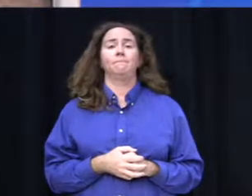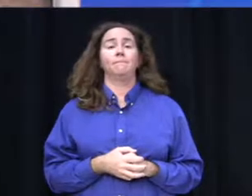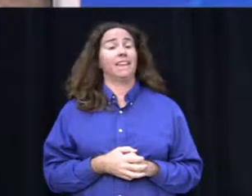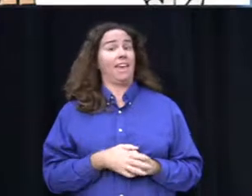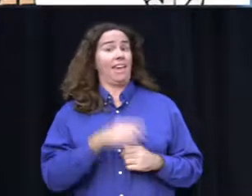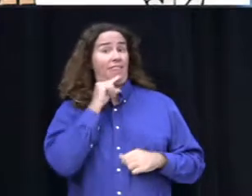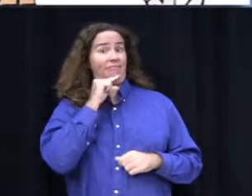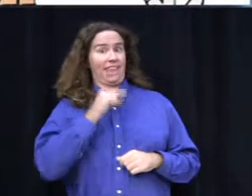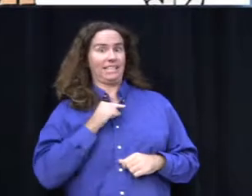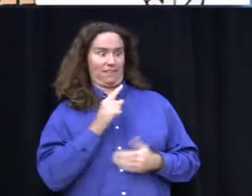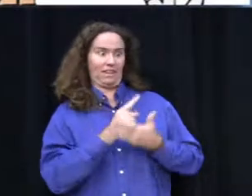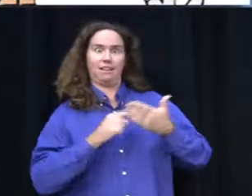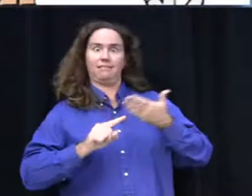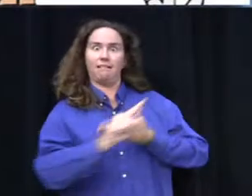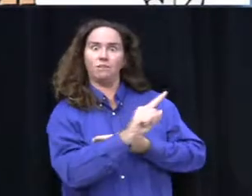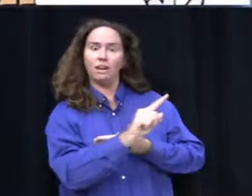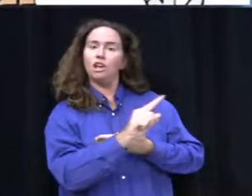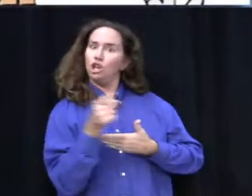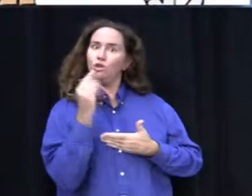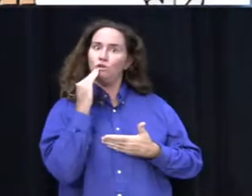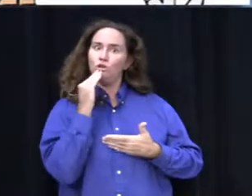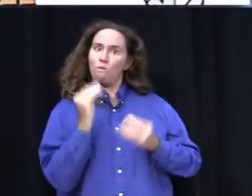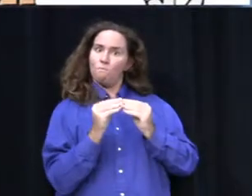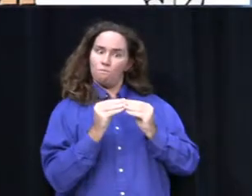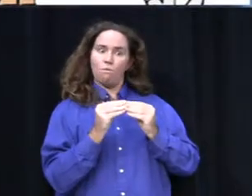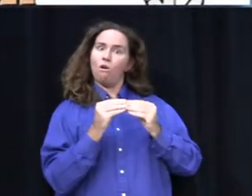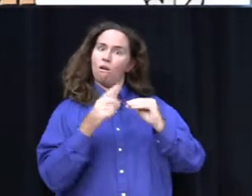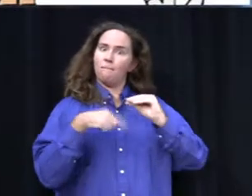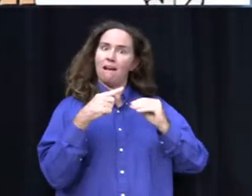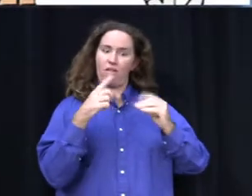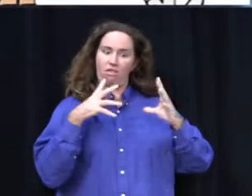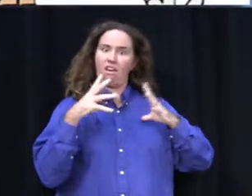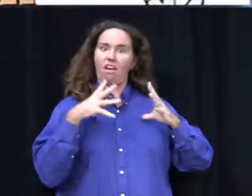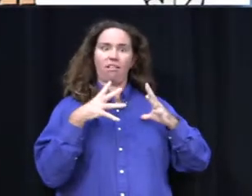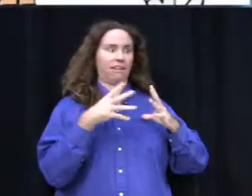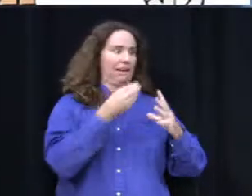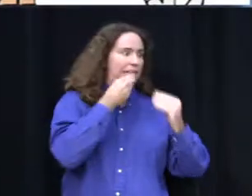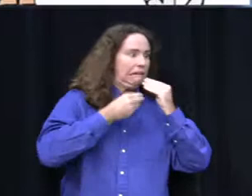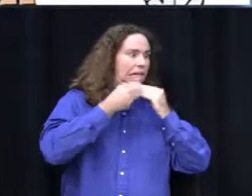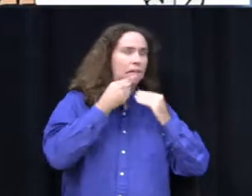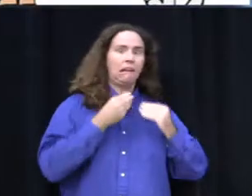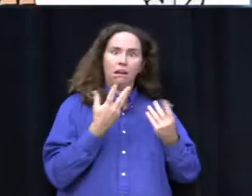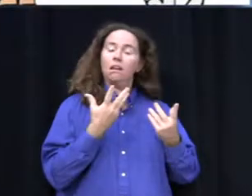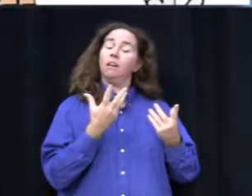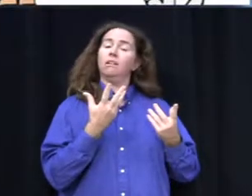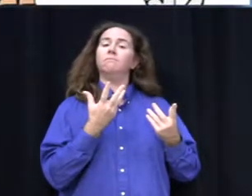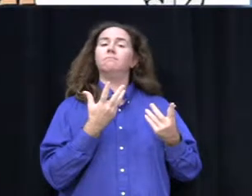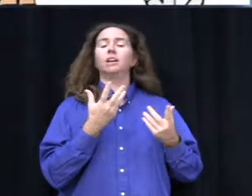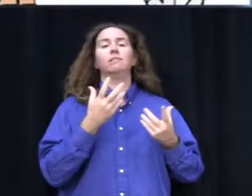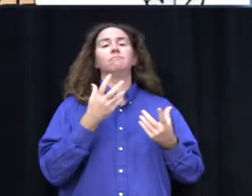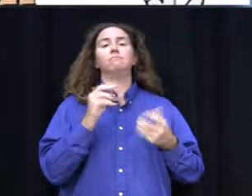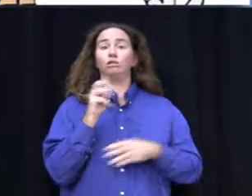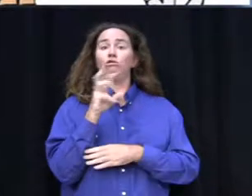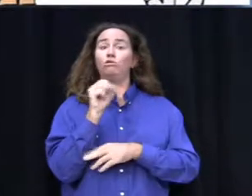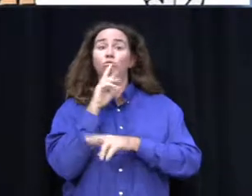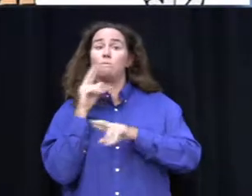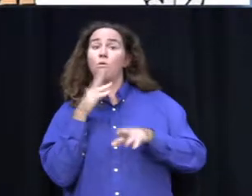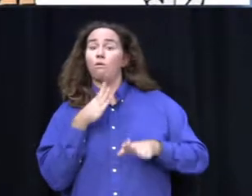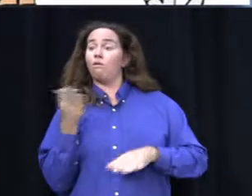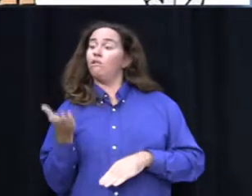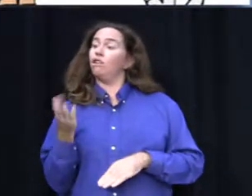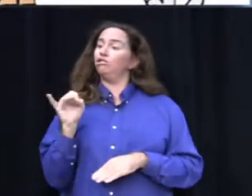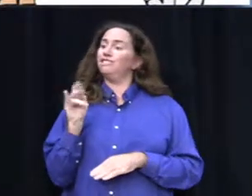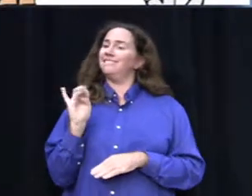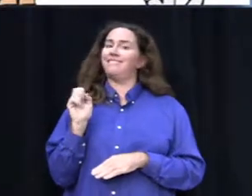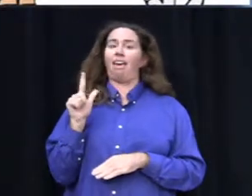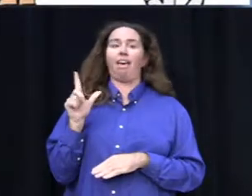Thanksgiving is just a week away, but did you know there's more to the holiday than turkey and stuffing? Hawkeye News reporter Giselle Rivera found